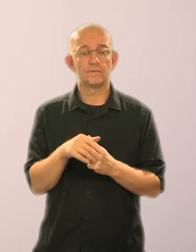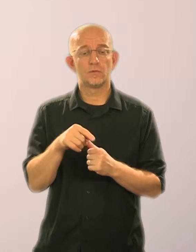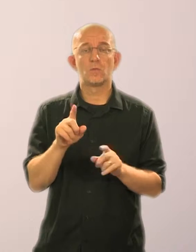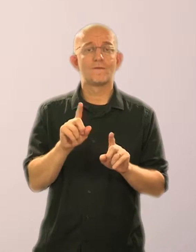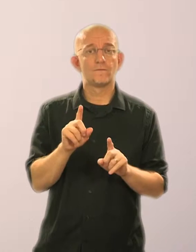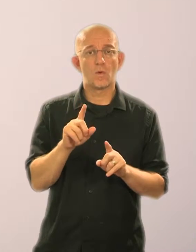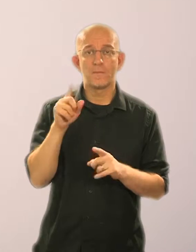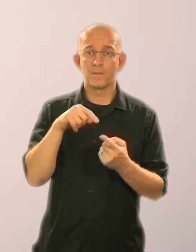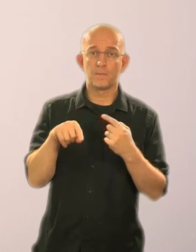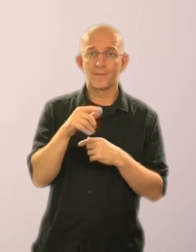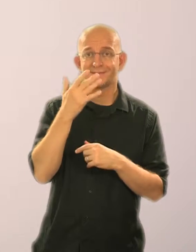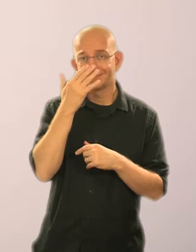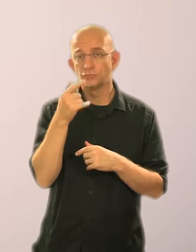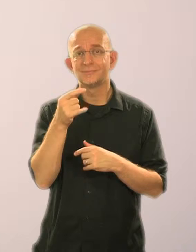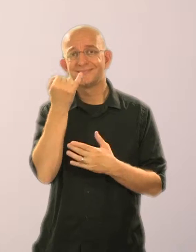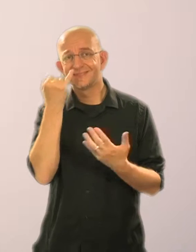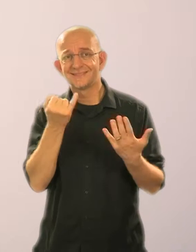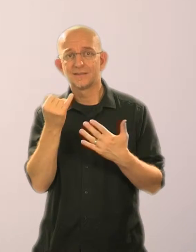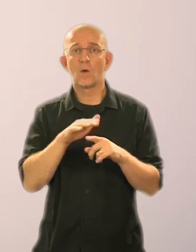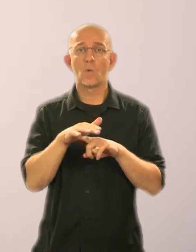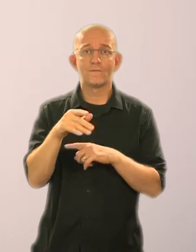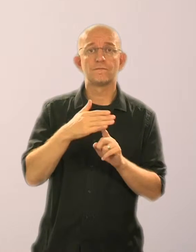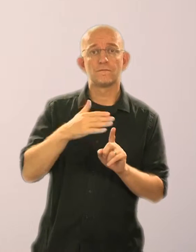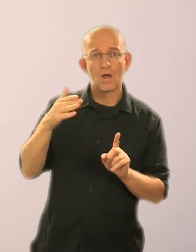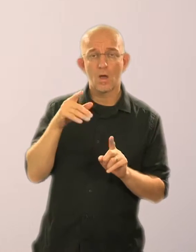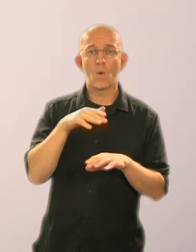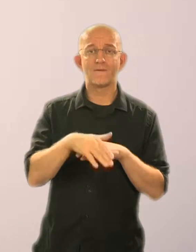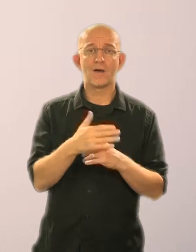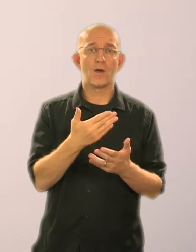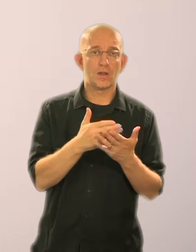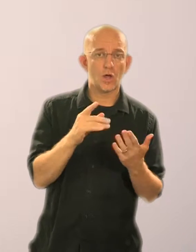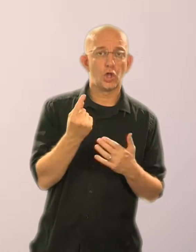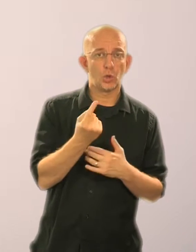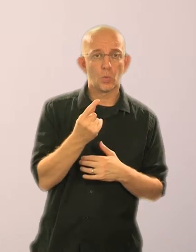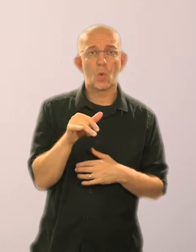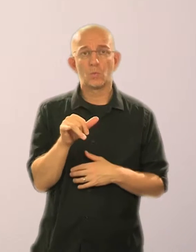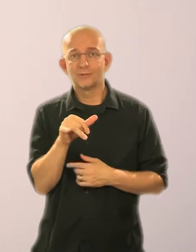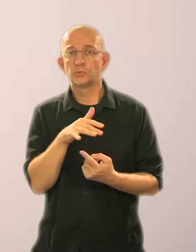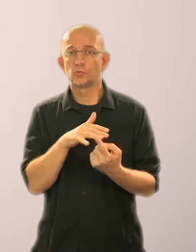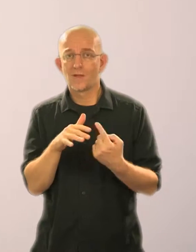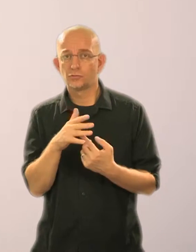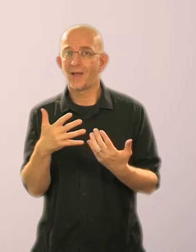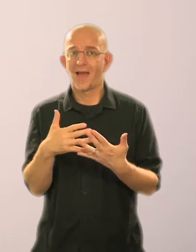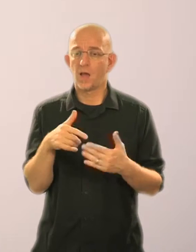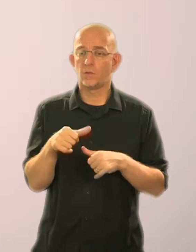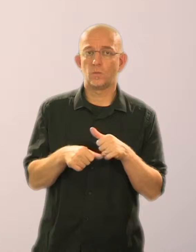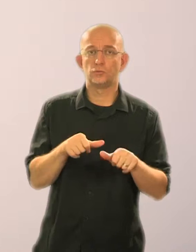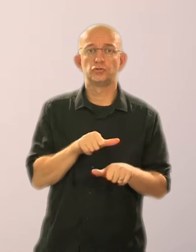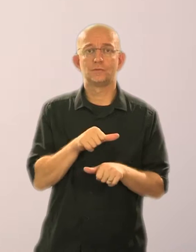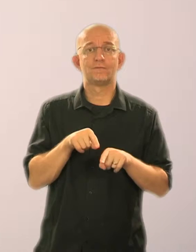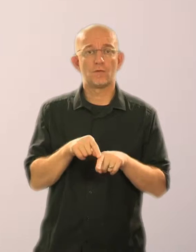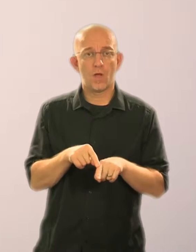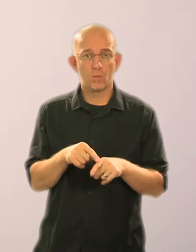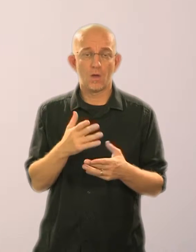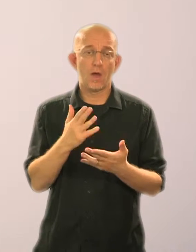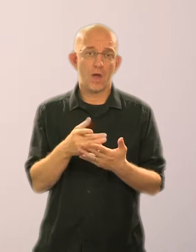and over and makes clear who can take decisions, in which situations and how they should go about this. We